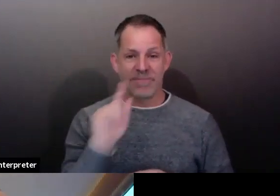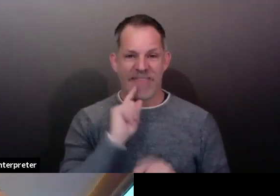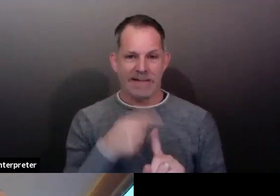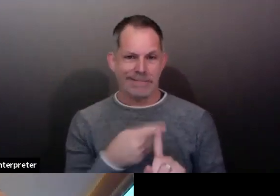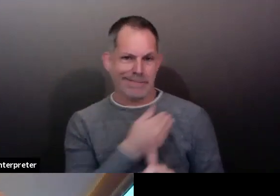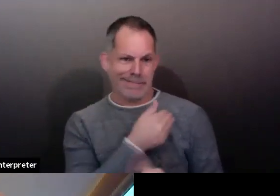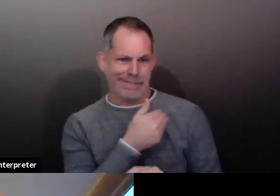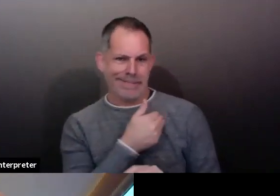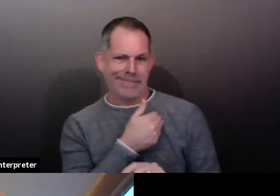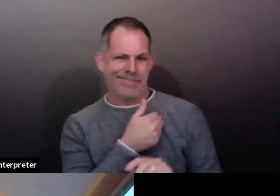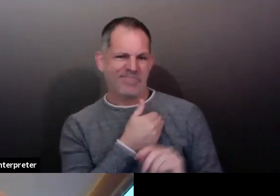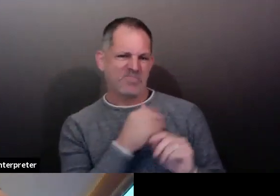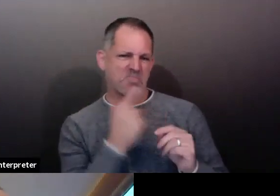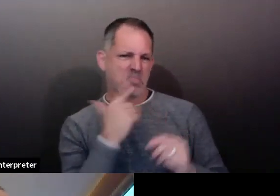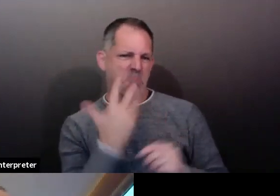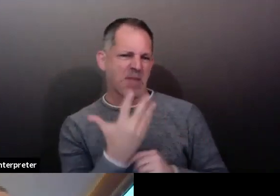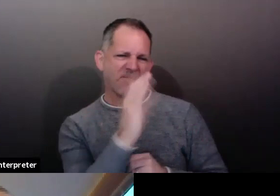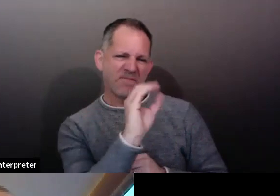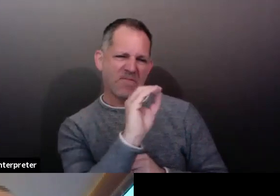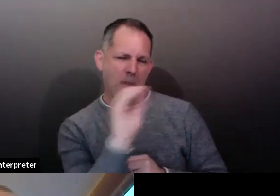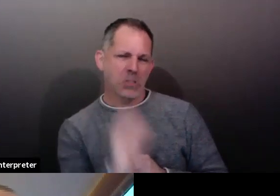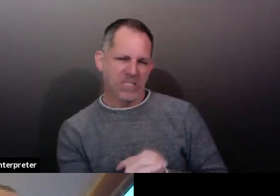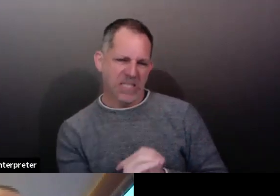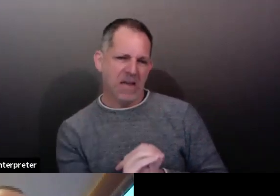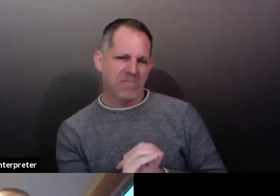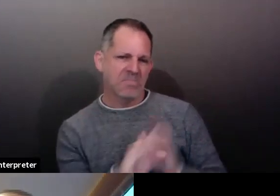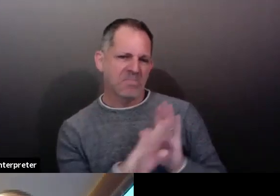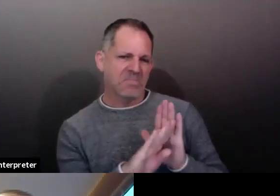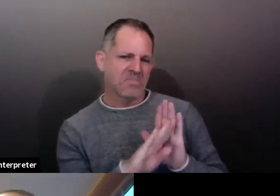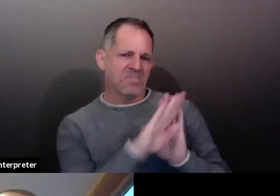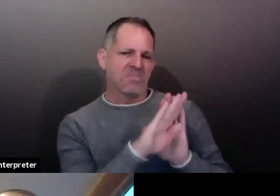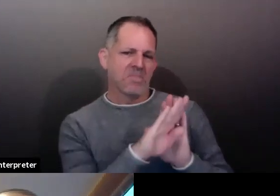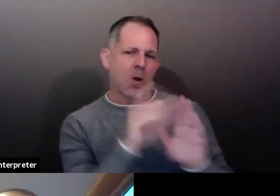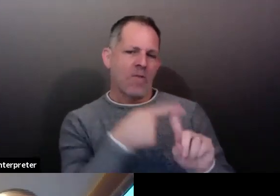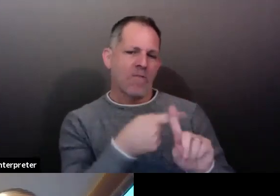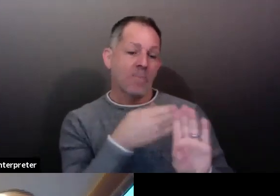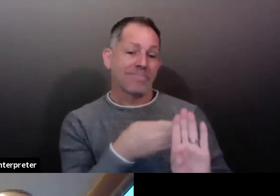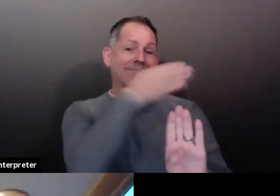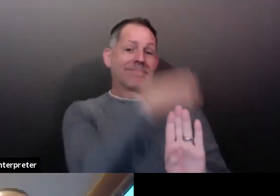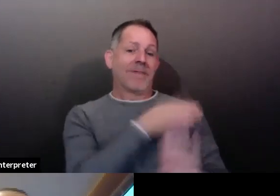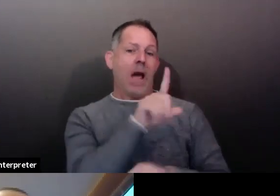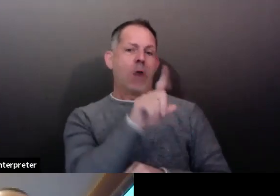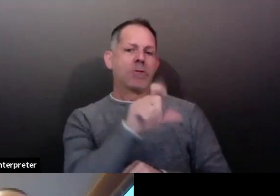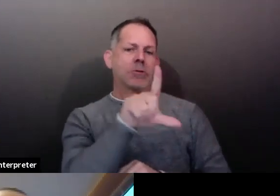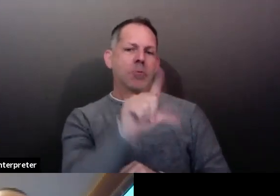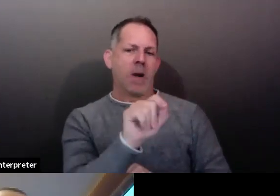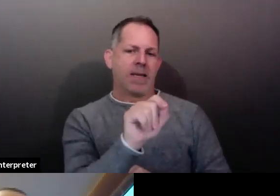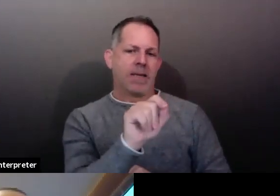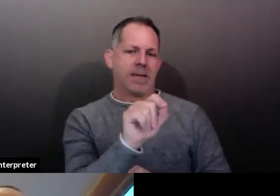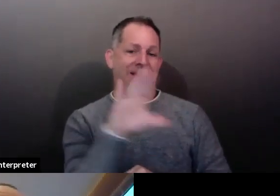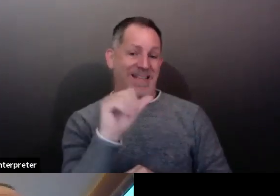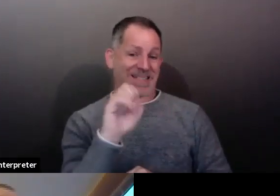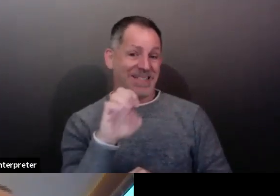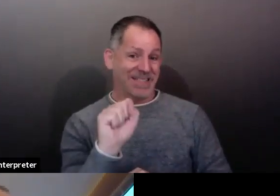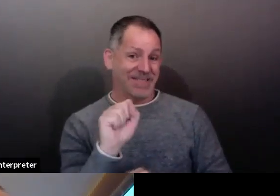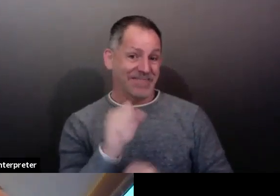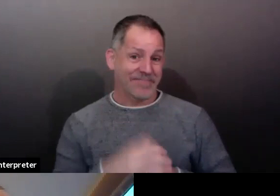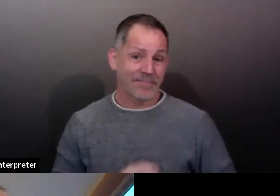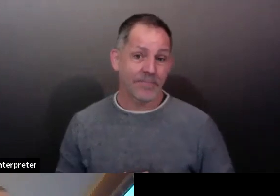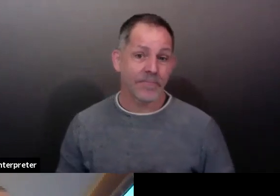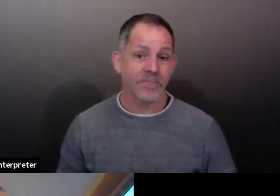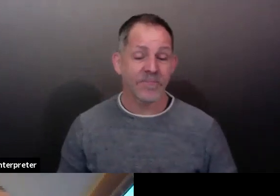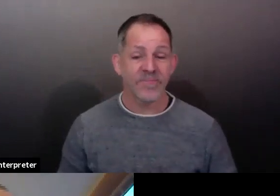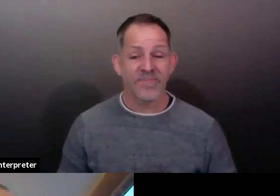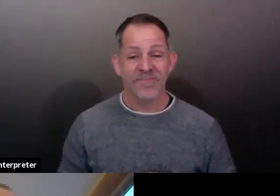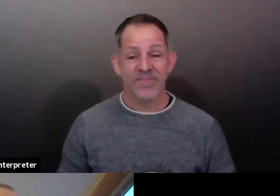increase up from 120. So relatively speaking, that's an improvement in the